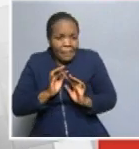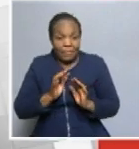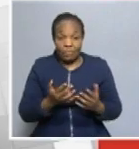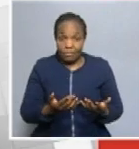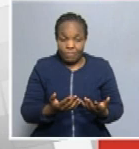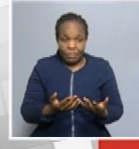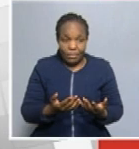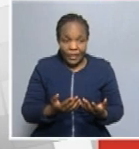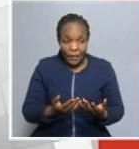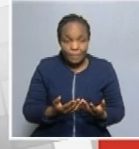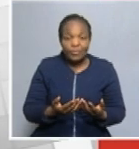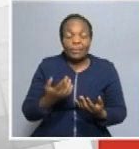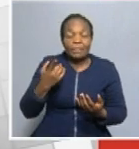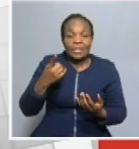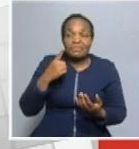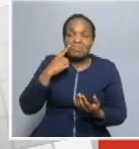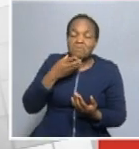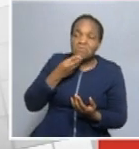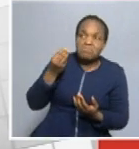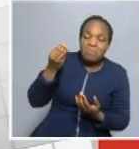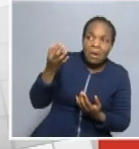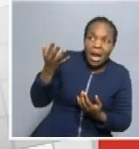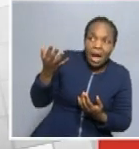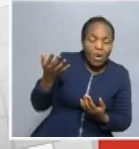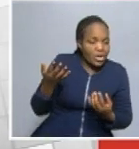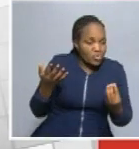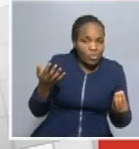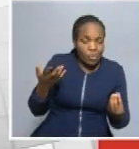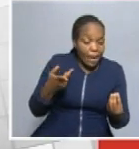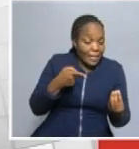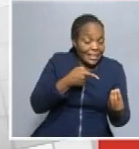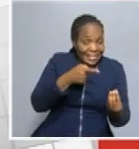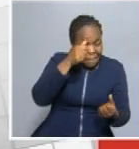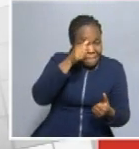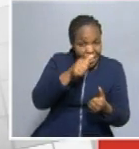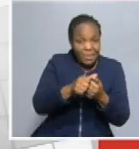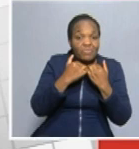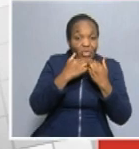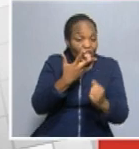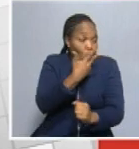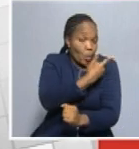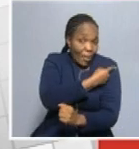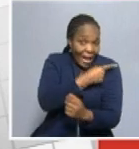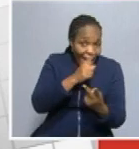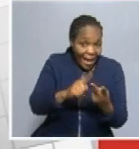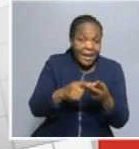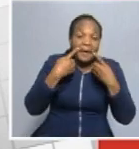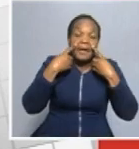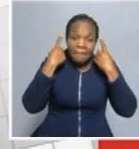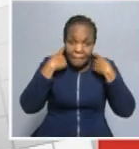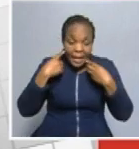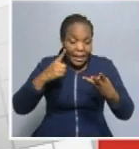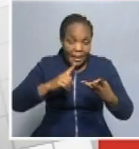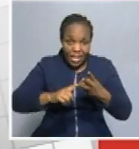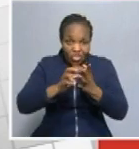older people struggle a bit more, is to remember that vaccination, wearing your mask and washing your hands,